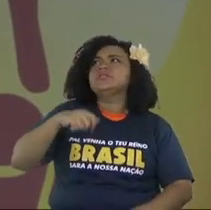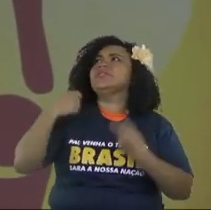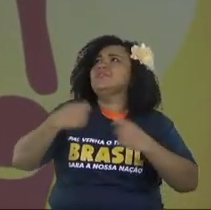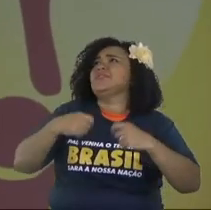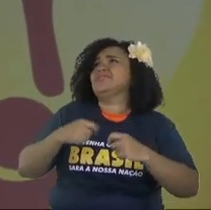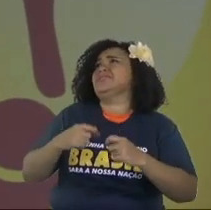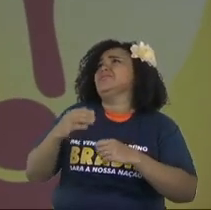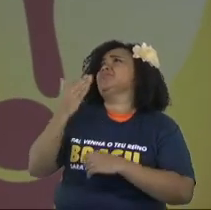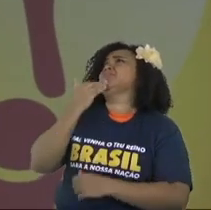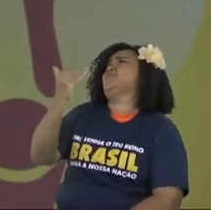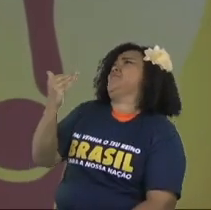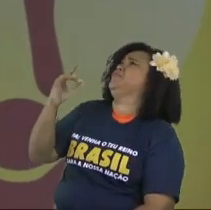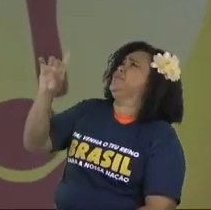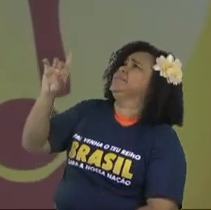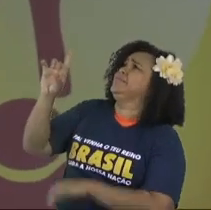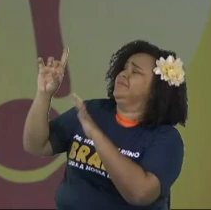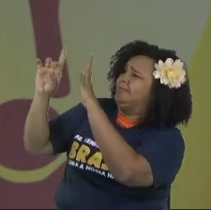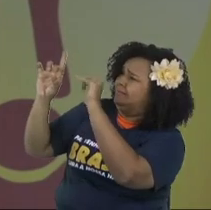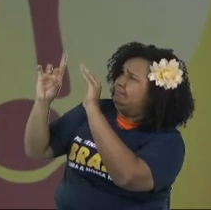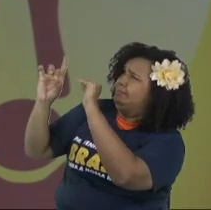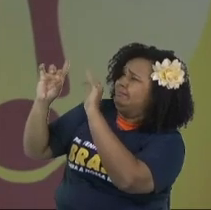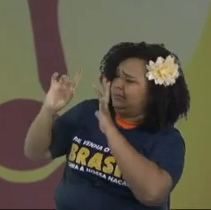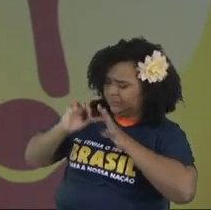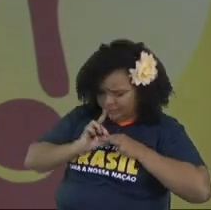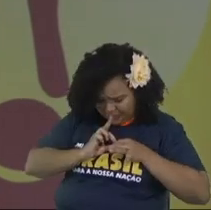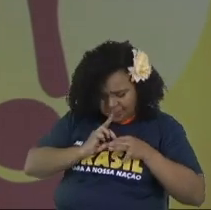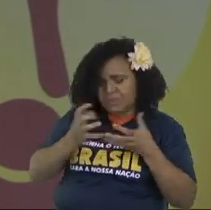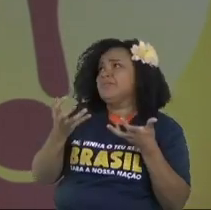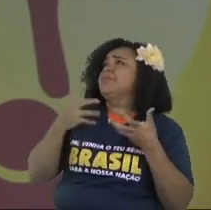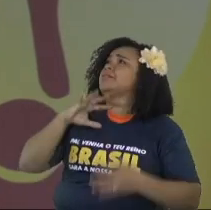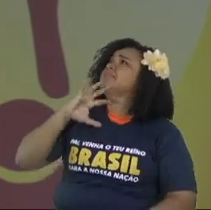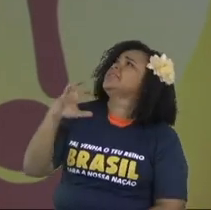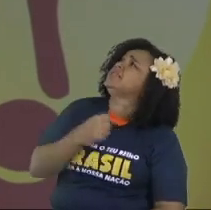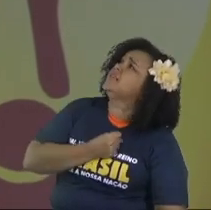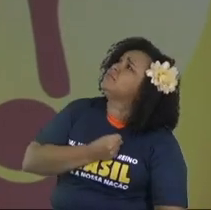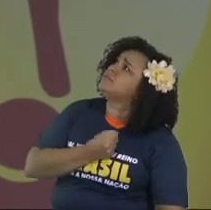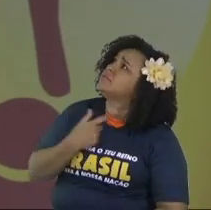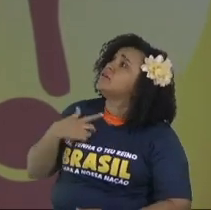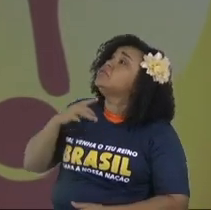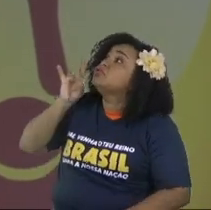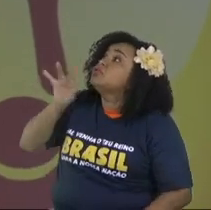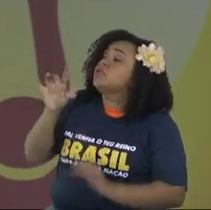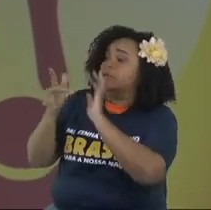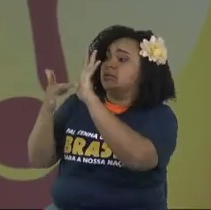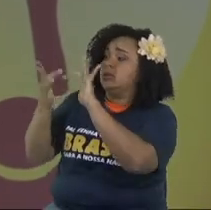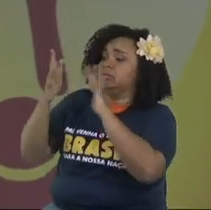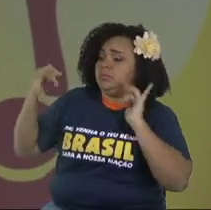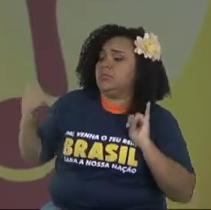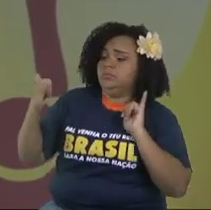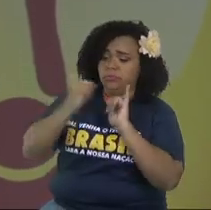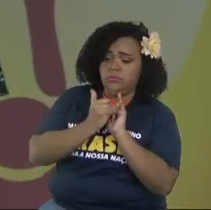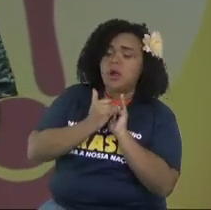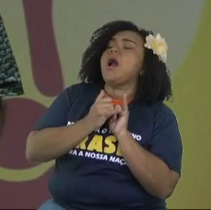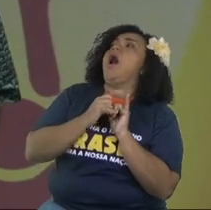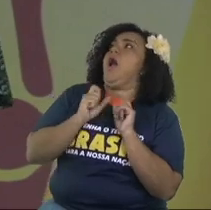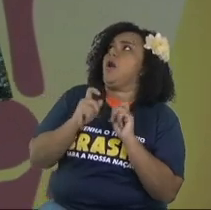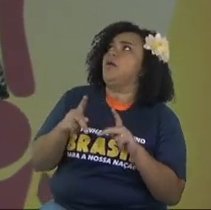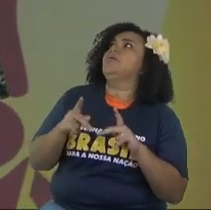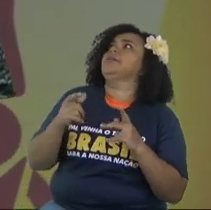You call Him out. He says, I need you. I need the salvation in Jesus Christ in my life.